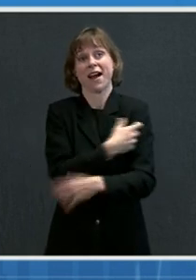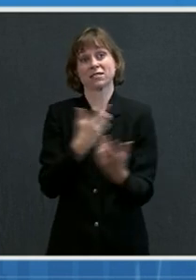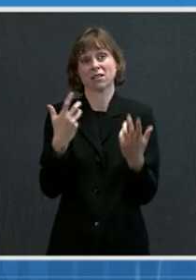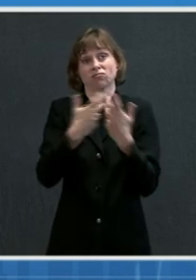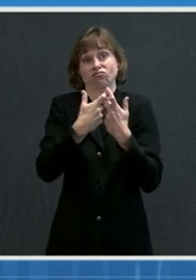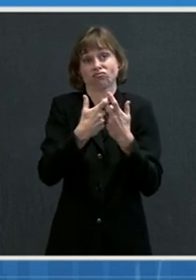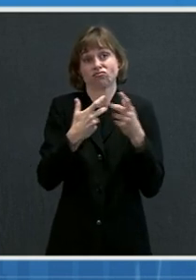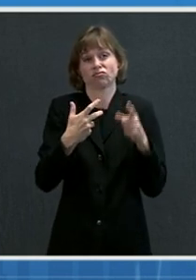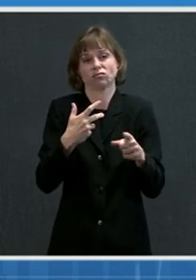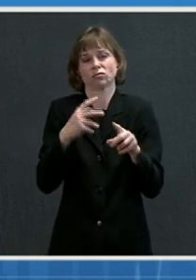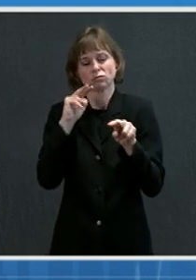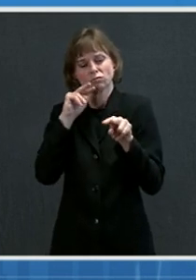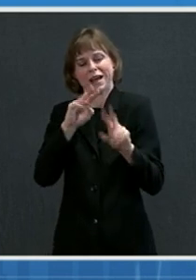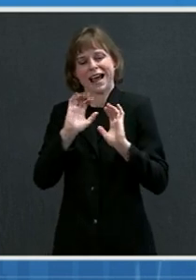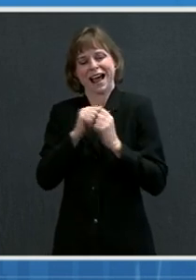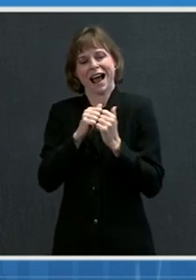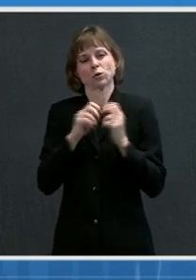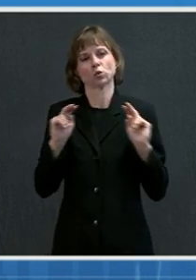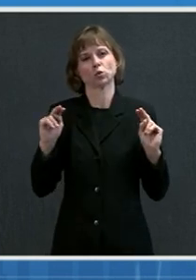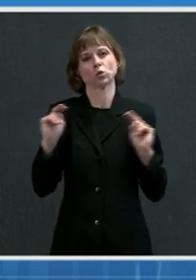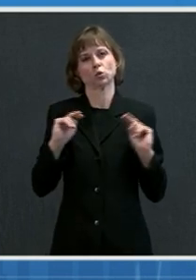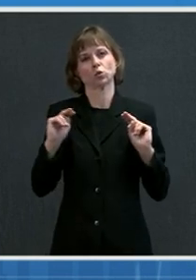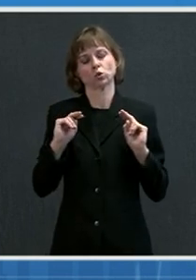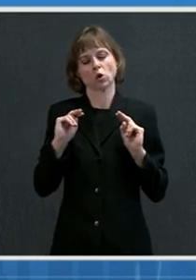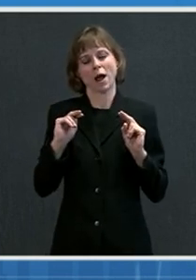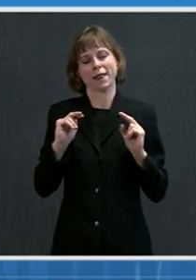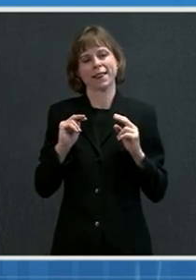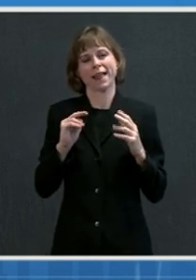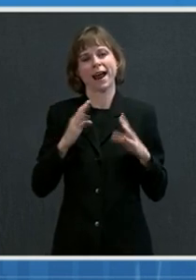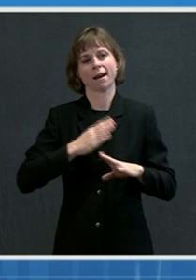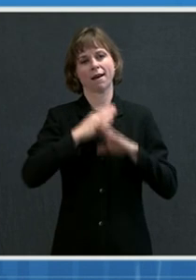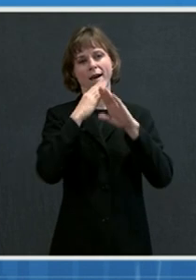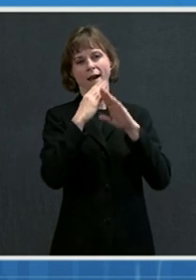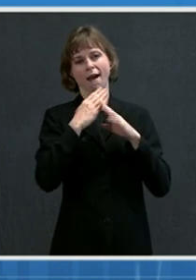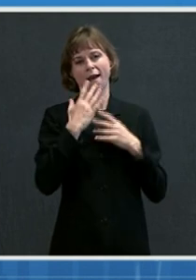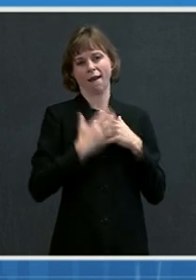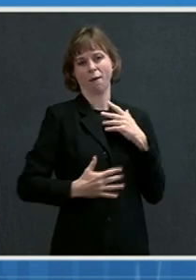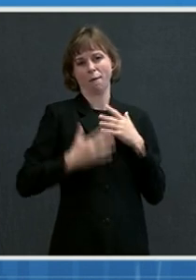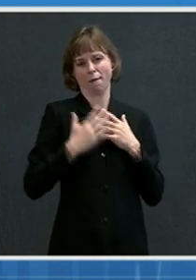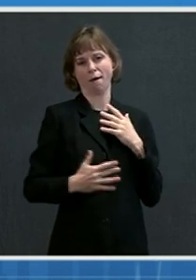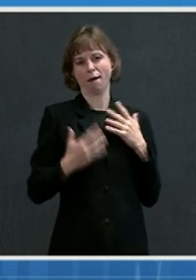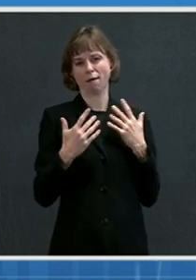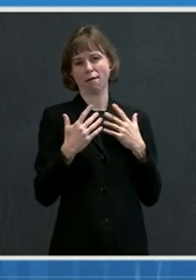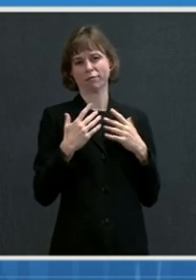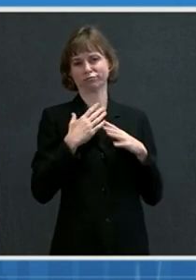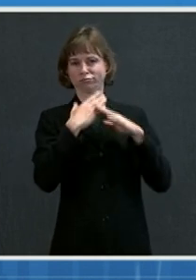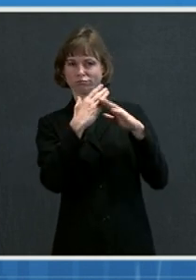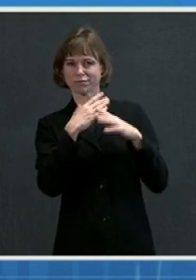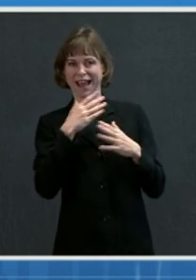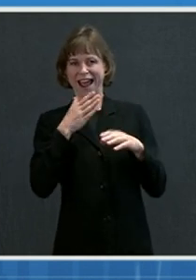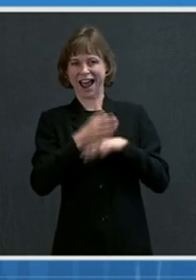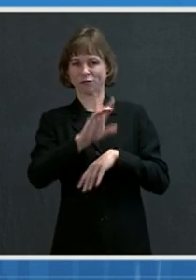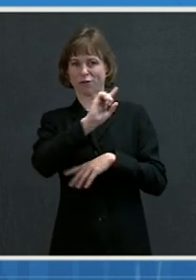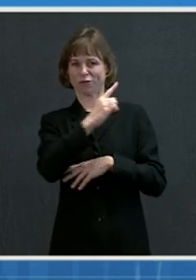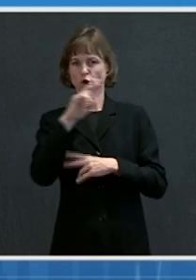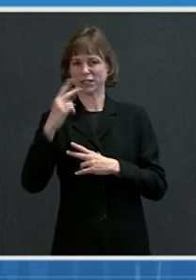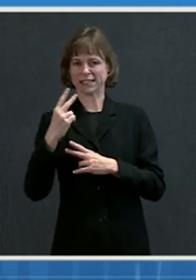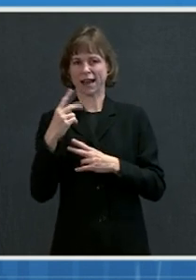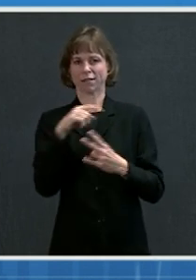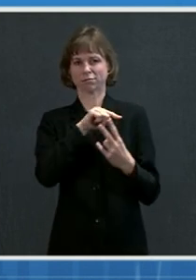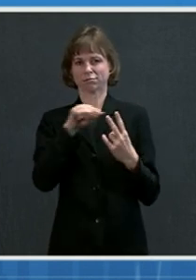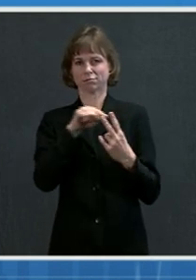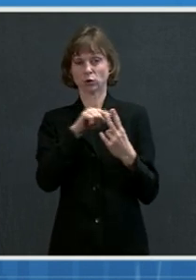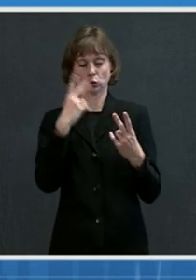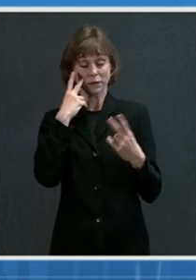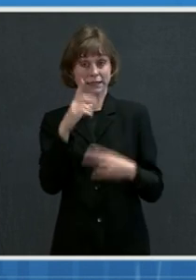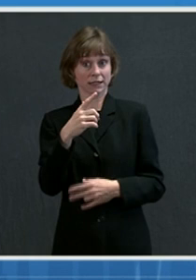neutralizing antibody titers after the first and second dose. If you look there at day 21,